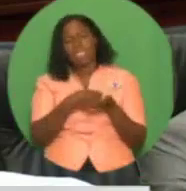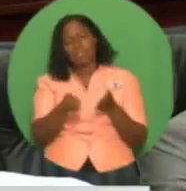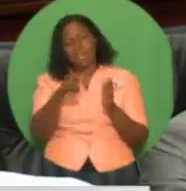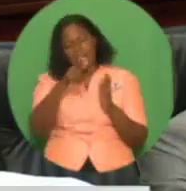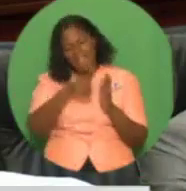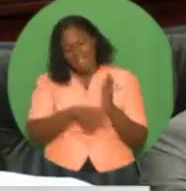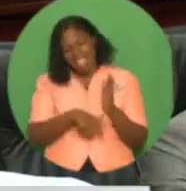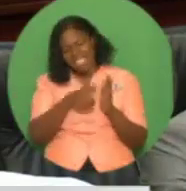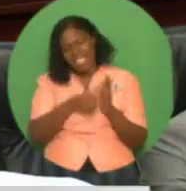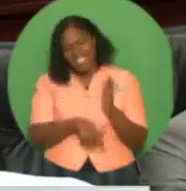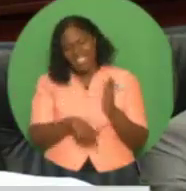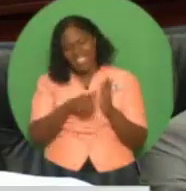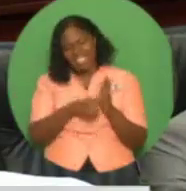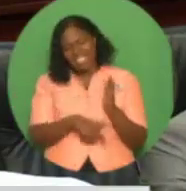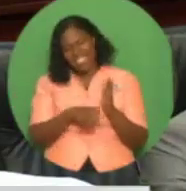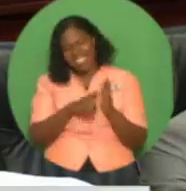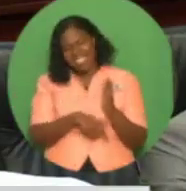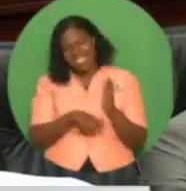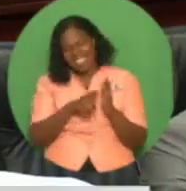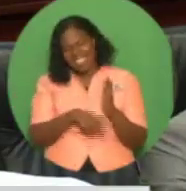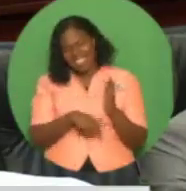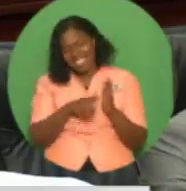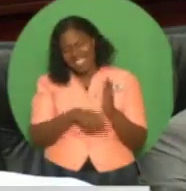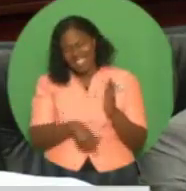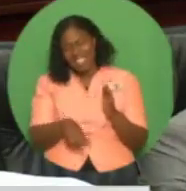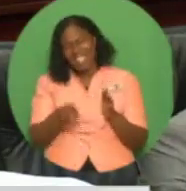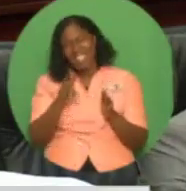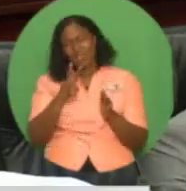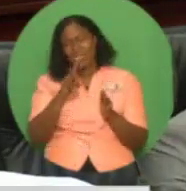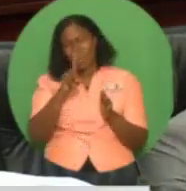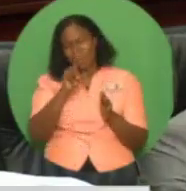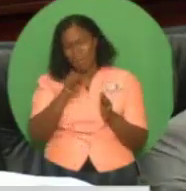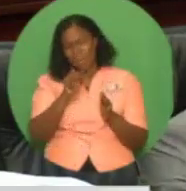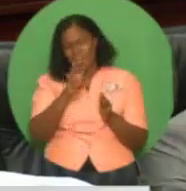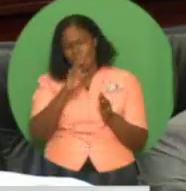.063 billion, or 21.4 percent.